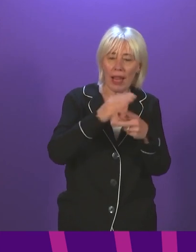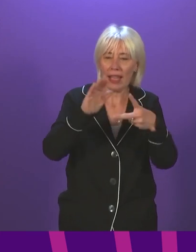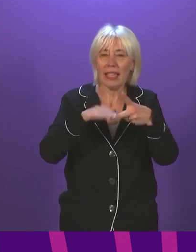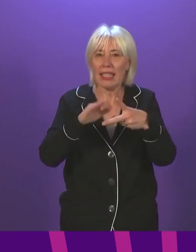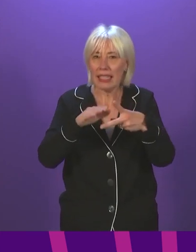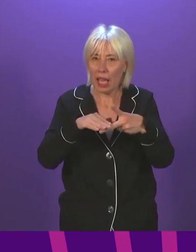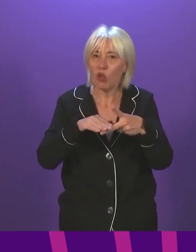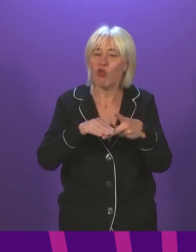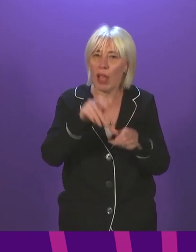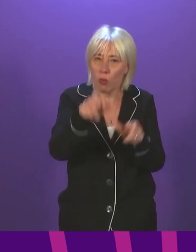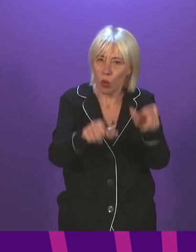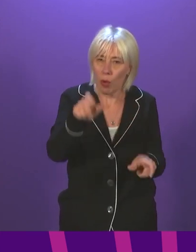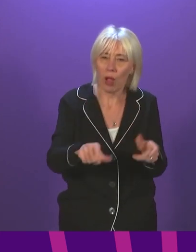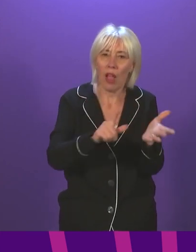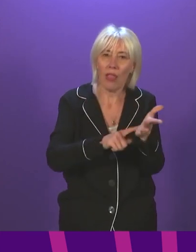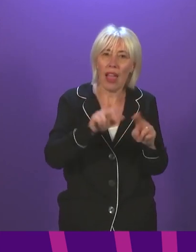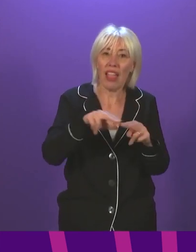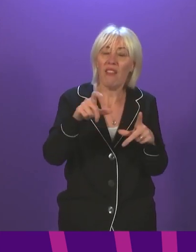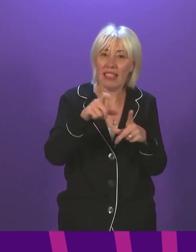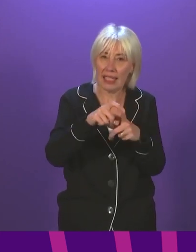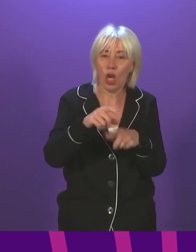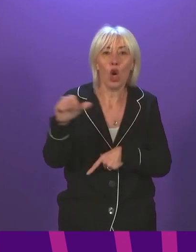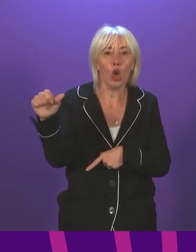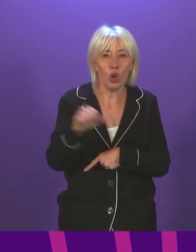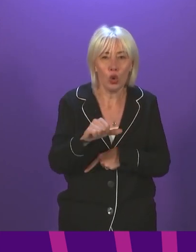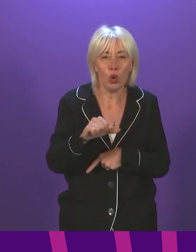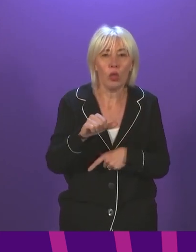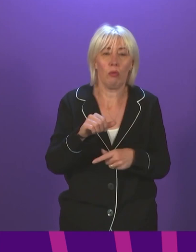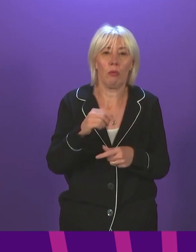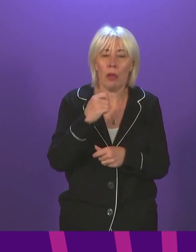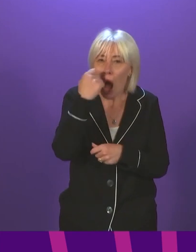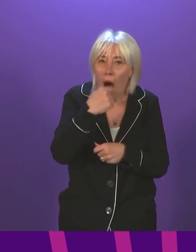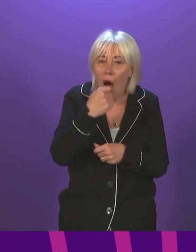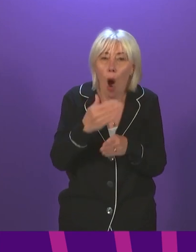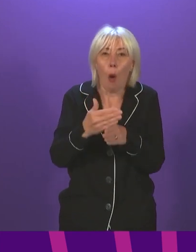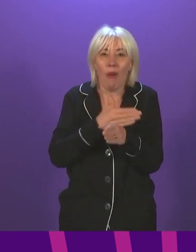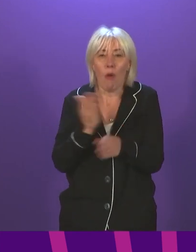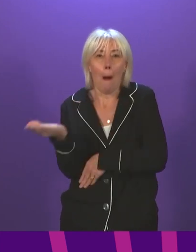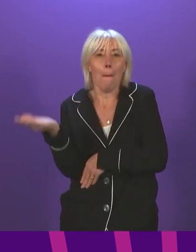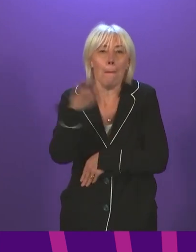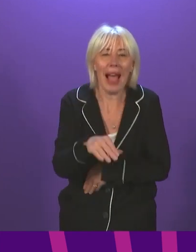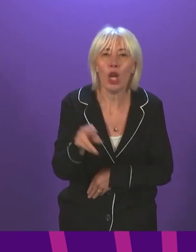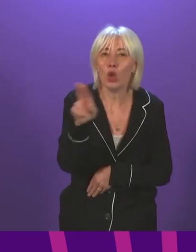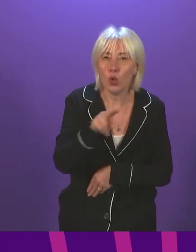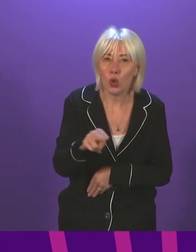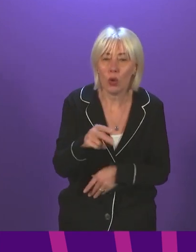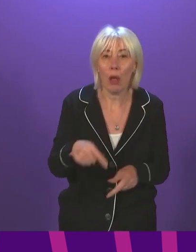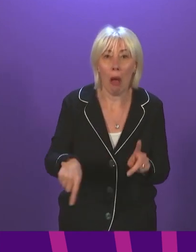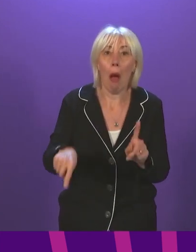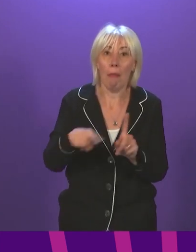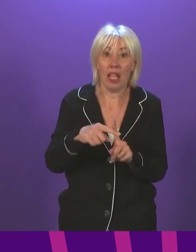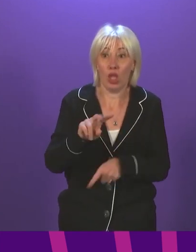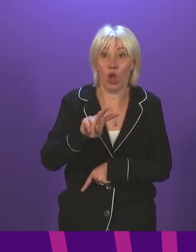staff who receive them that a lateral flow test is taken before the next return to school. That test should be in addition to the regular twice